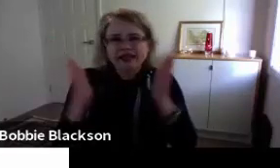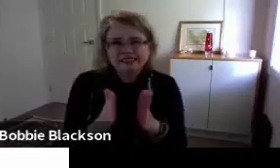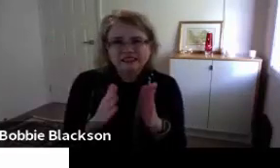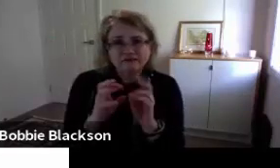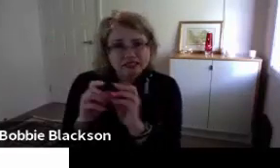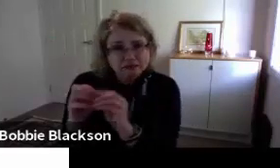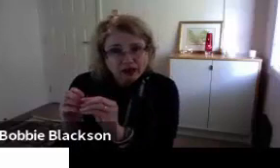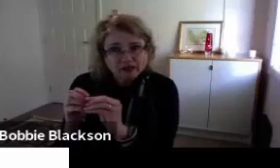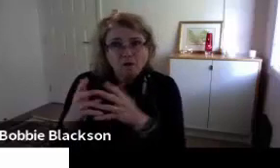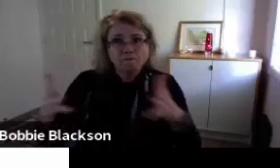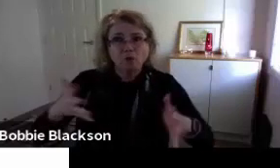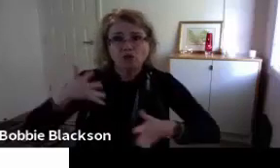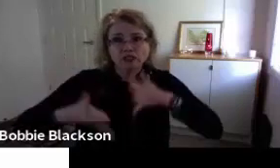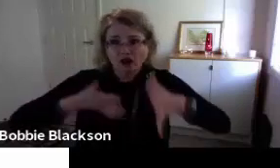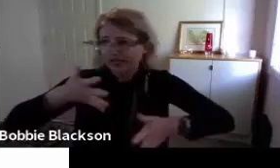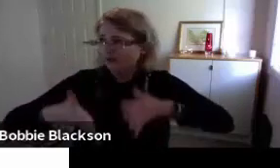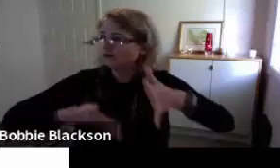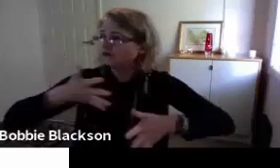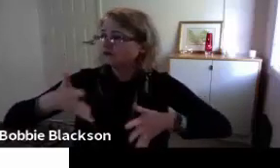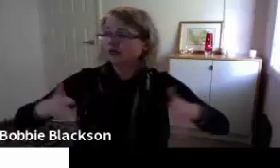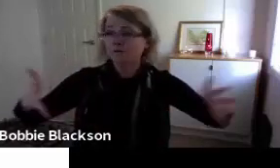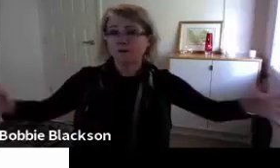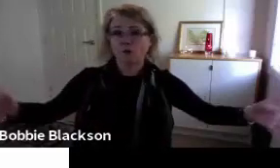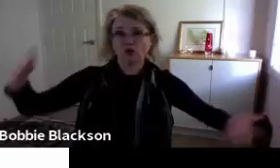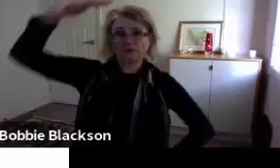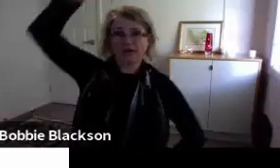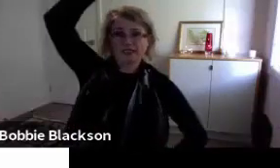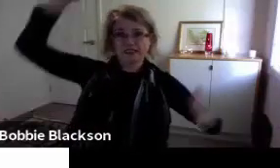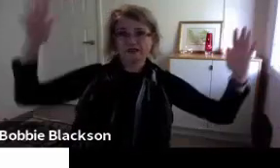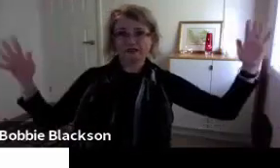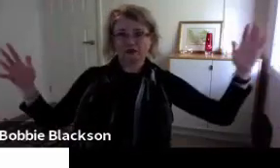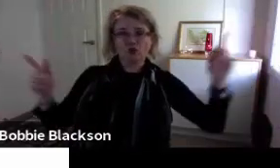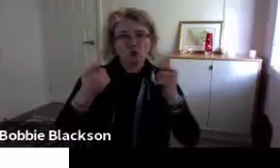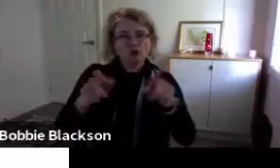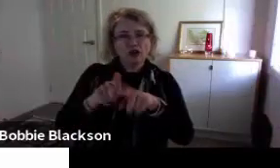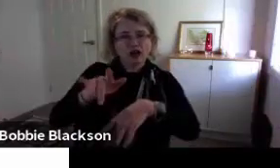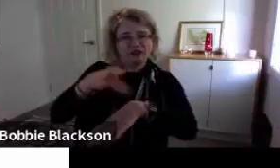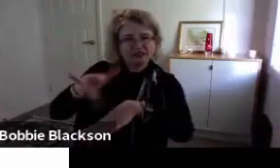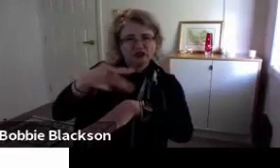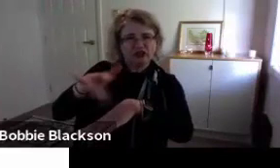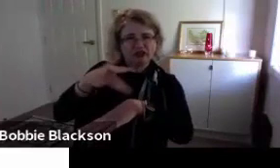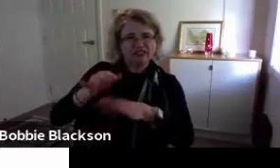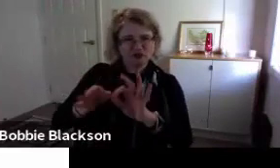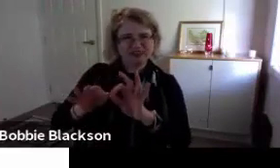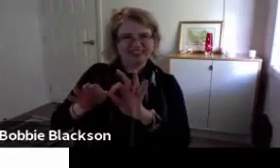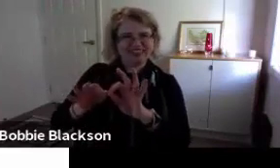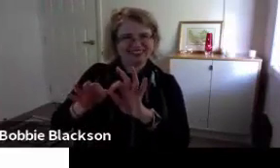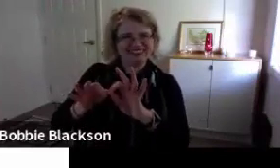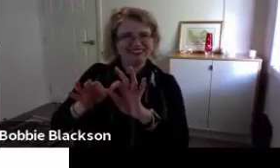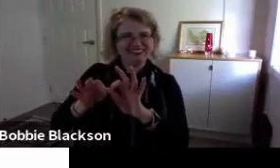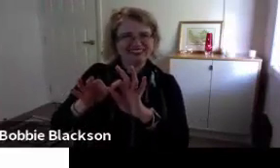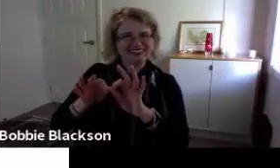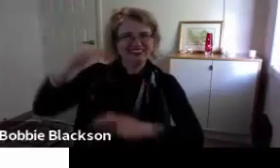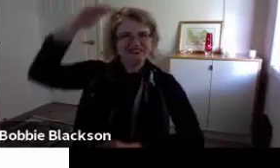when interpreters are operating on the television, there is less fingerspelling and more bigger space signing. Like in a